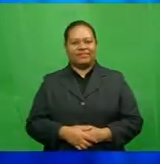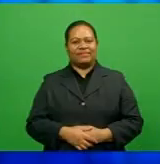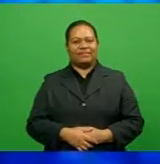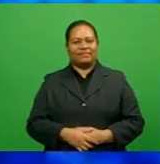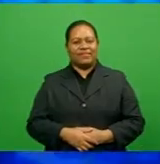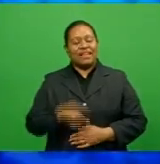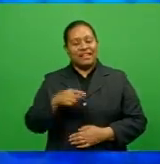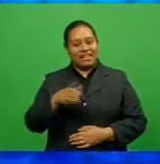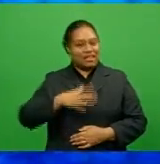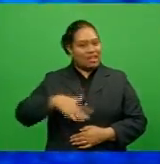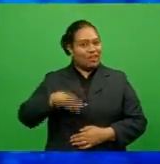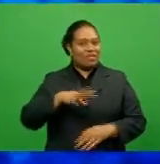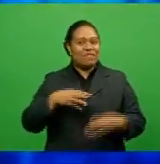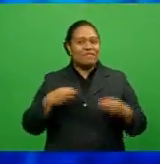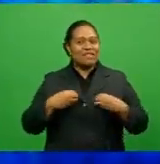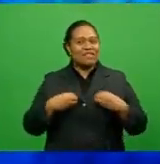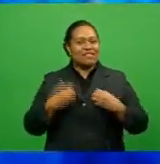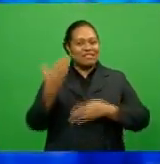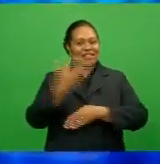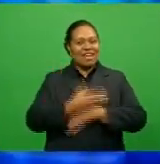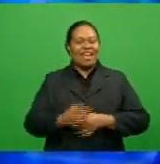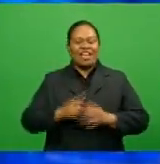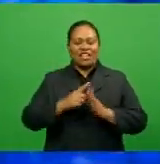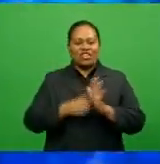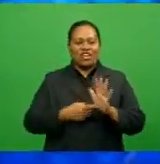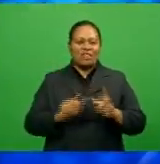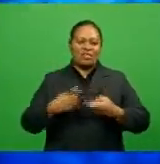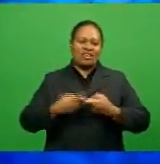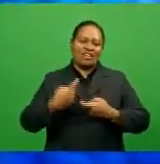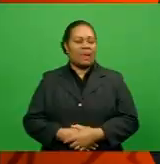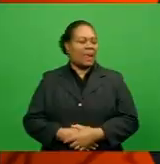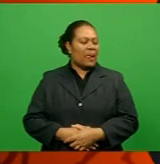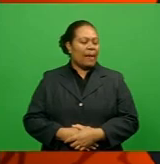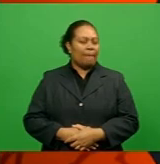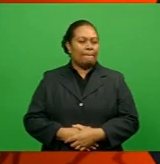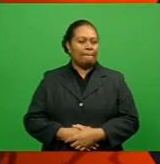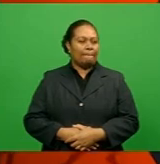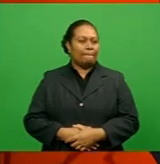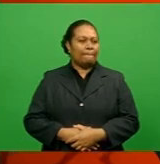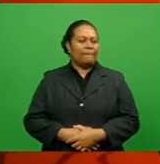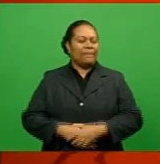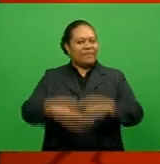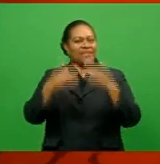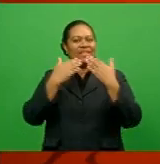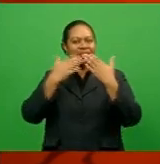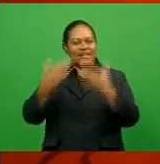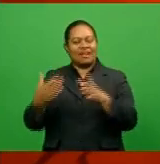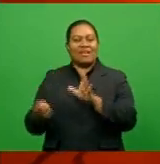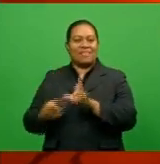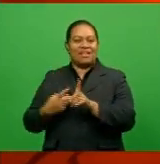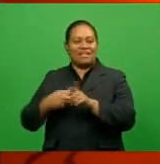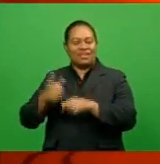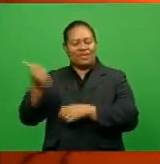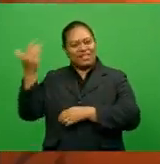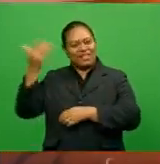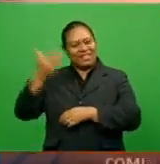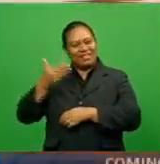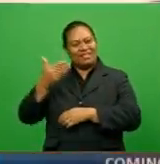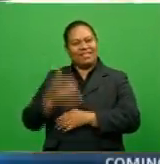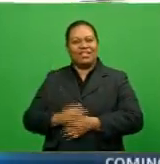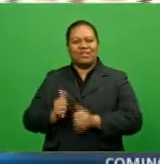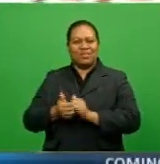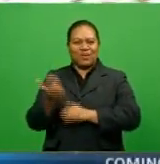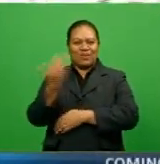That's all from business tonight. Jamie joins you next with sports. Unakapinisa and good evening in sports tonight.